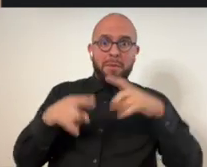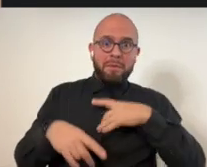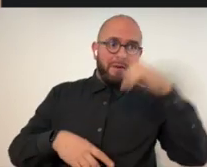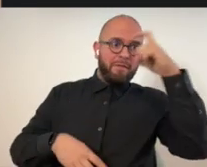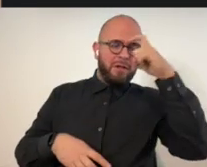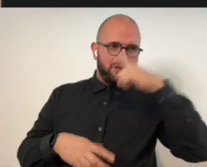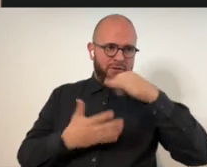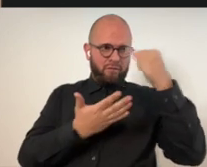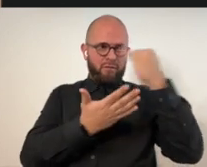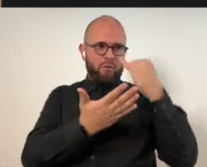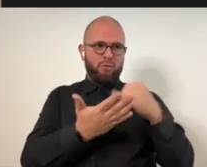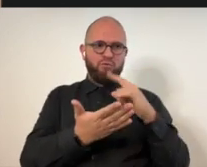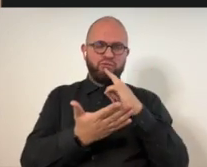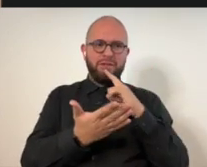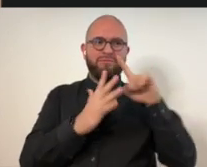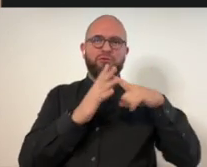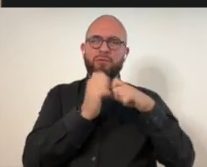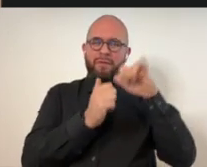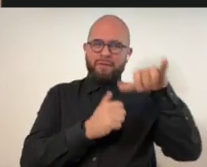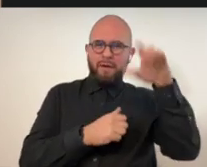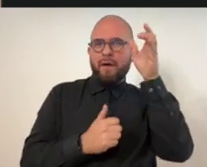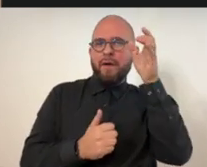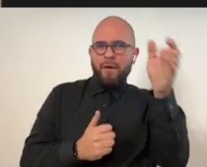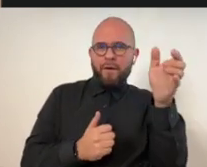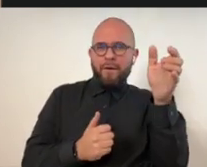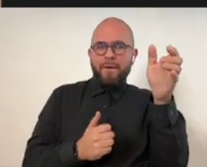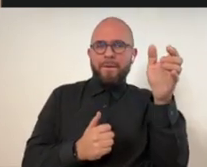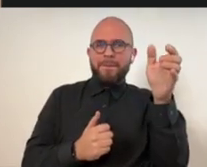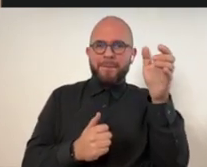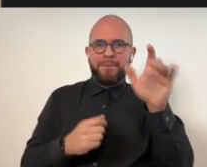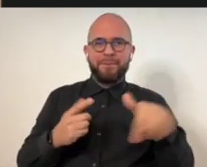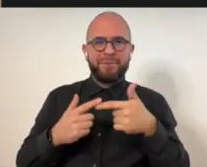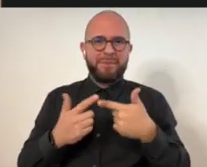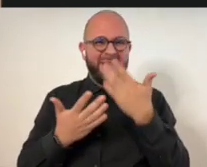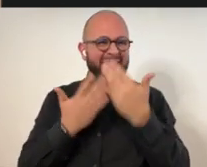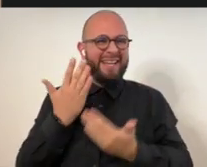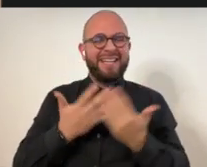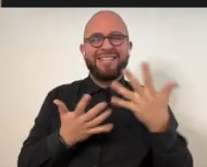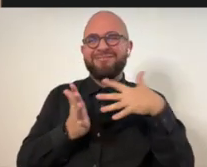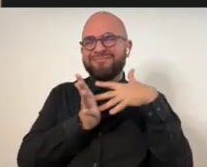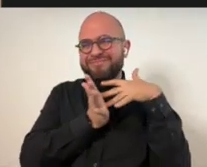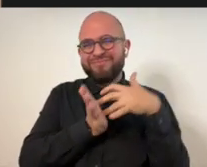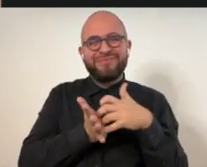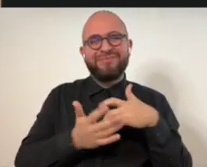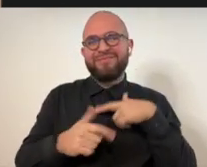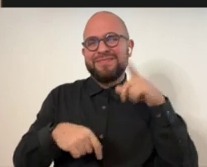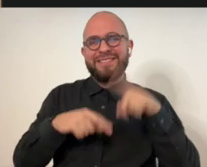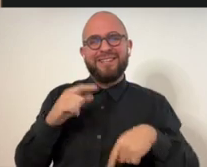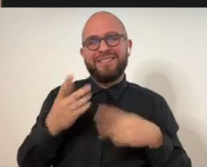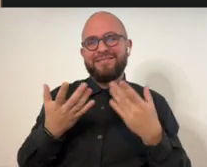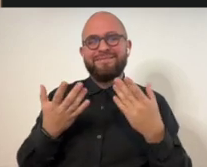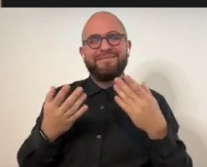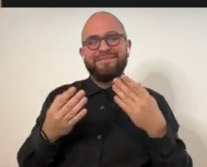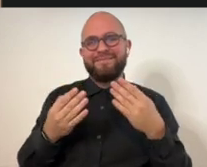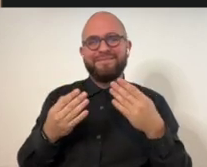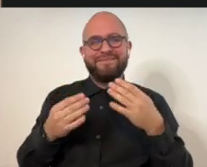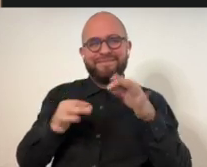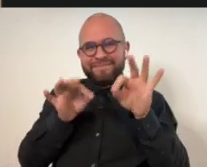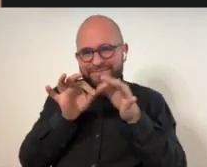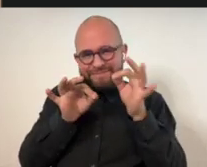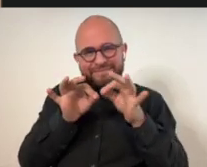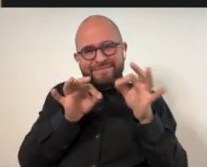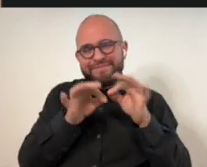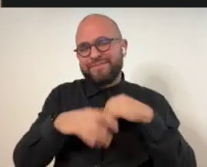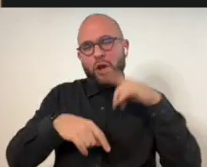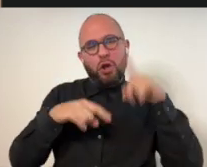power that way. So my philosophy of art, of visual art started with that. And then